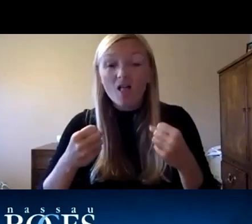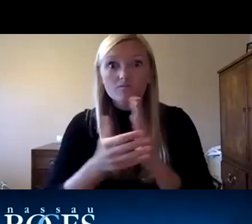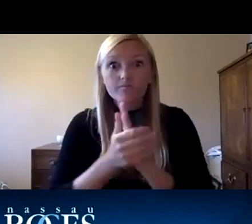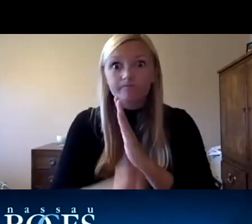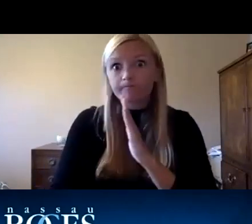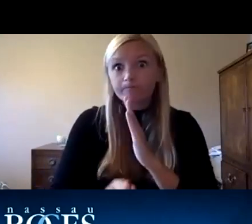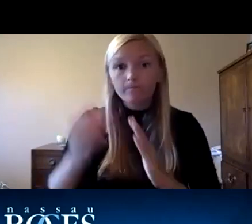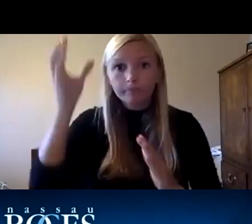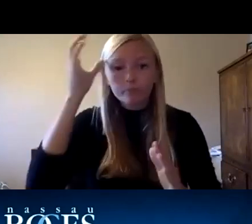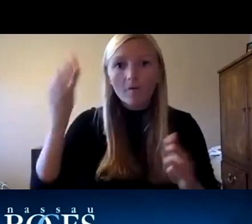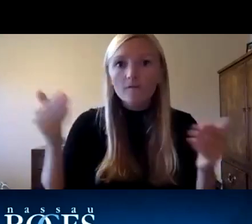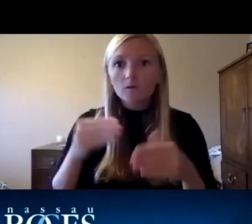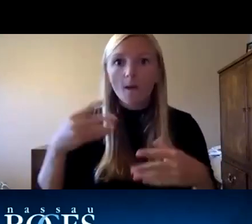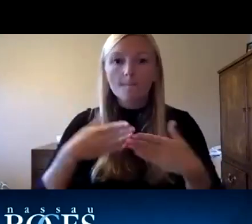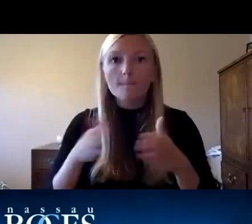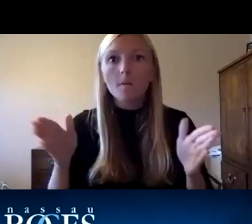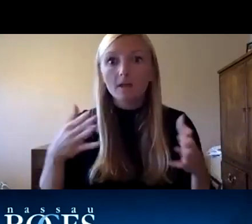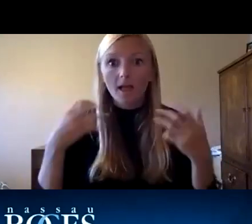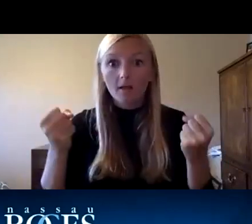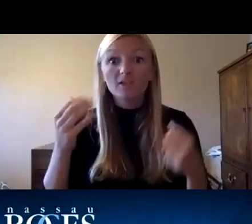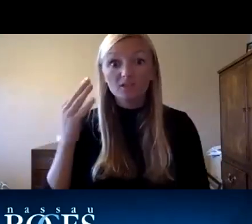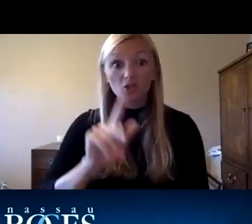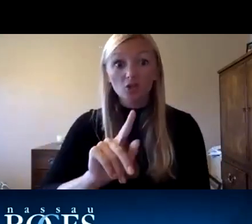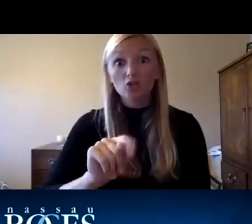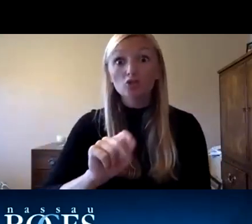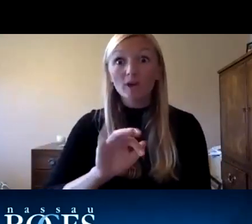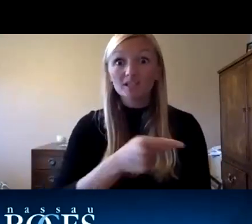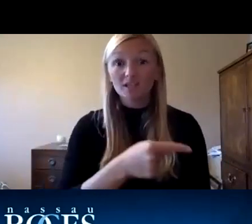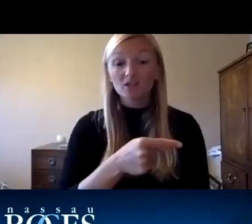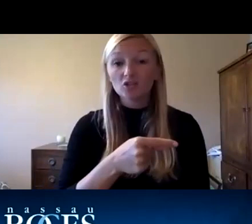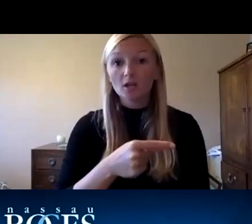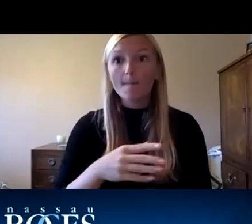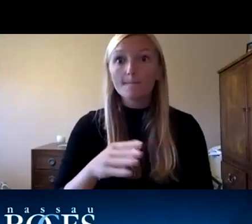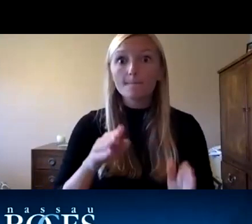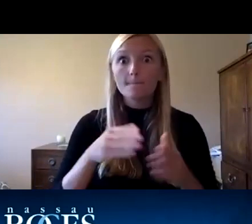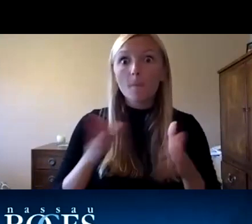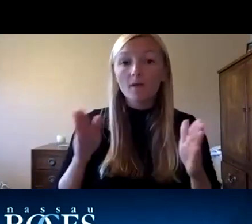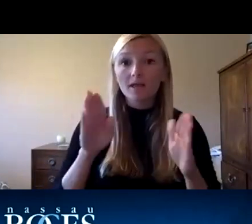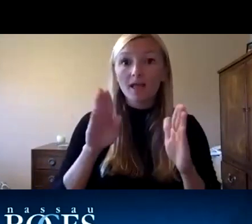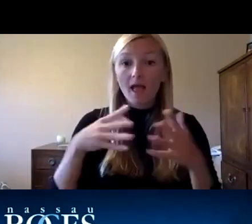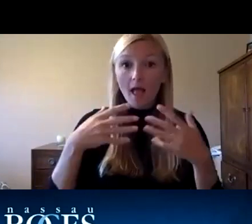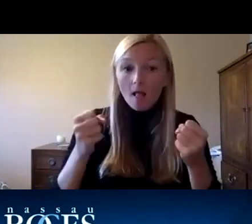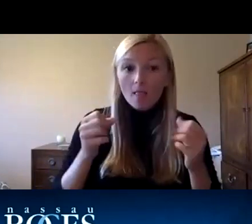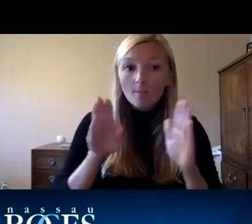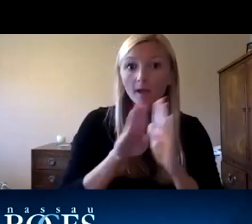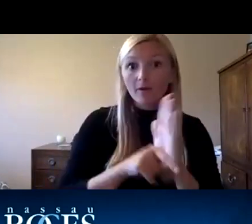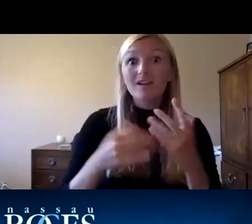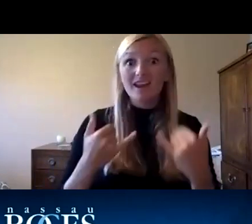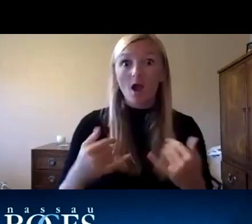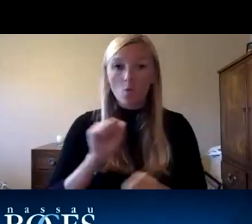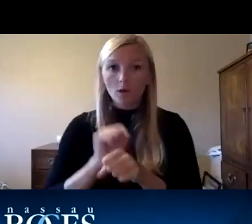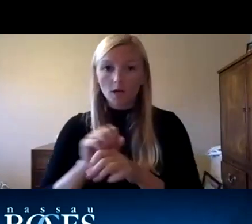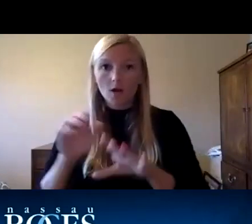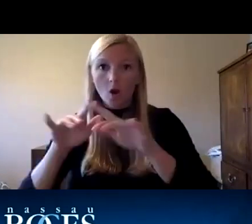focus on public health like tracy graham she it comes from a public health background and she's working inside of an architecture firm so